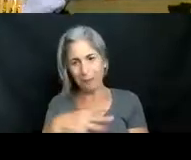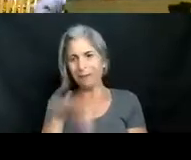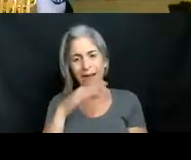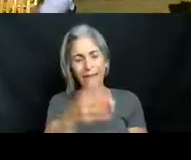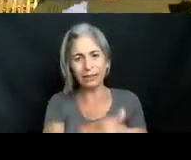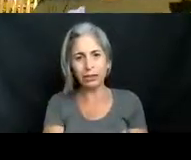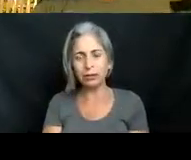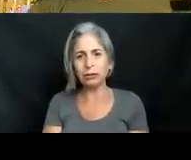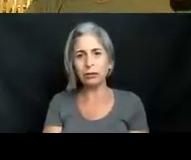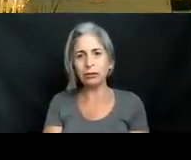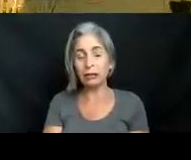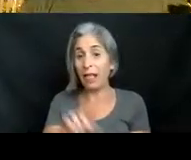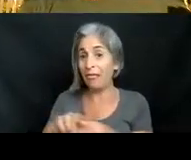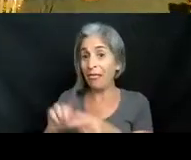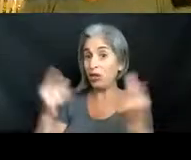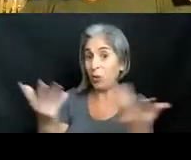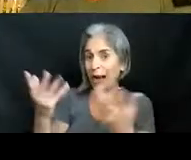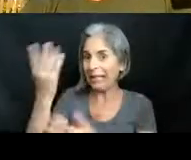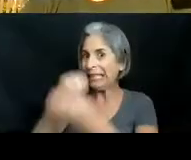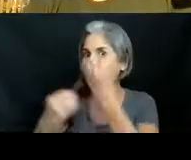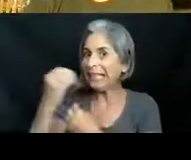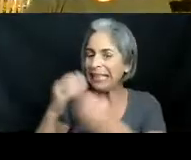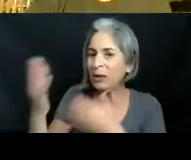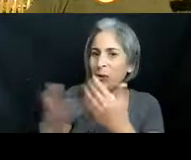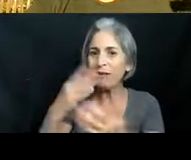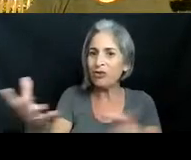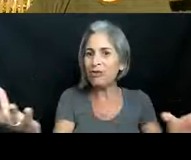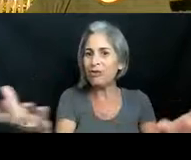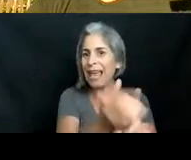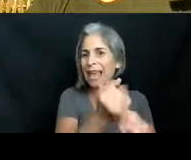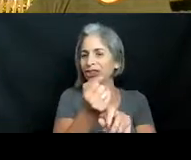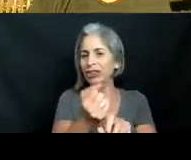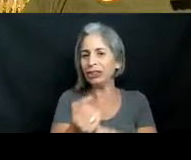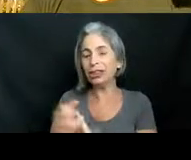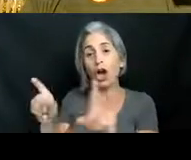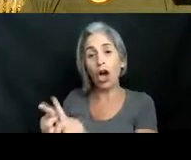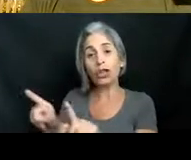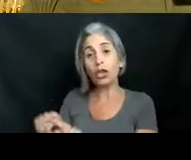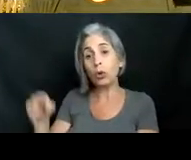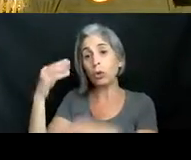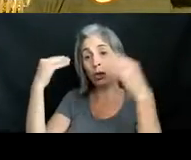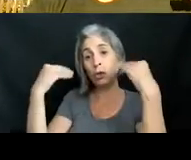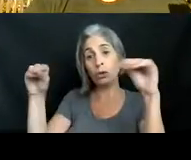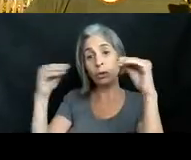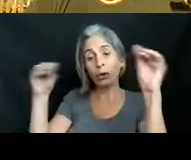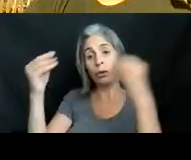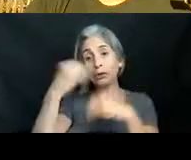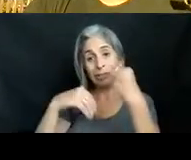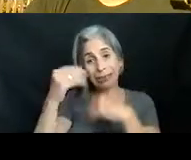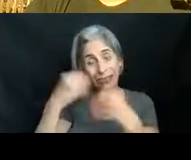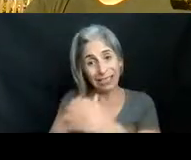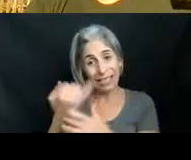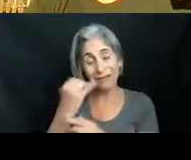upcycle them by eating them. So they are starting to have them in restaurants as well as grocery stores. If you start going to your